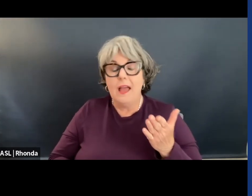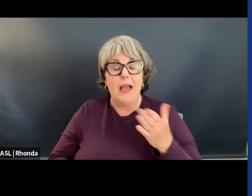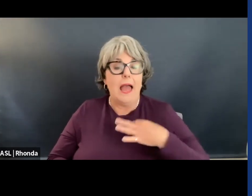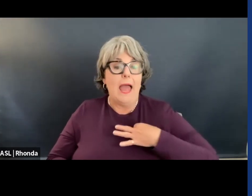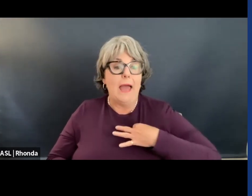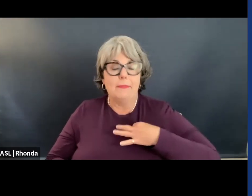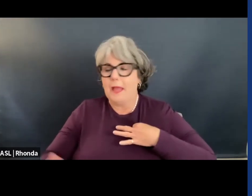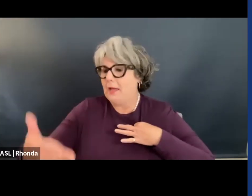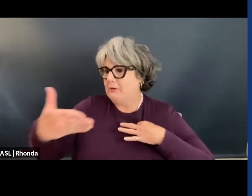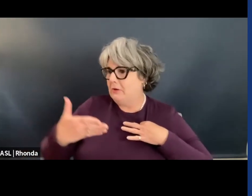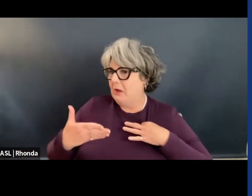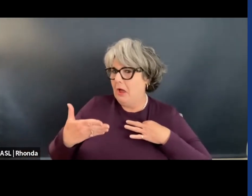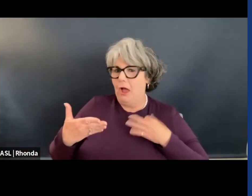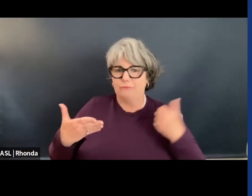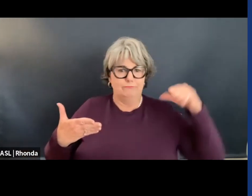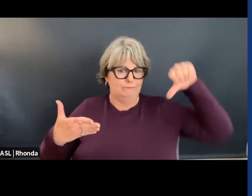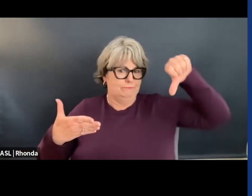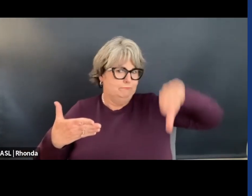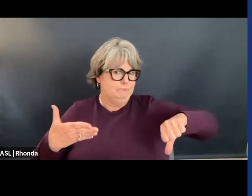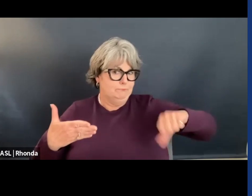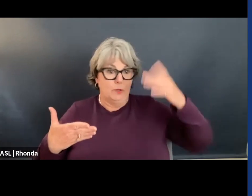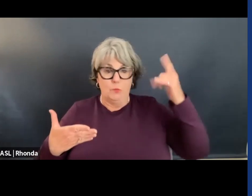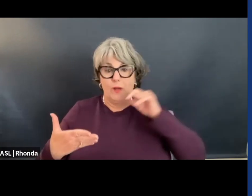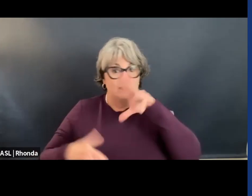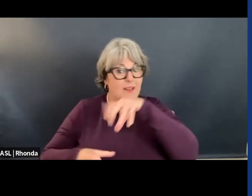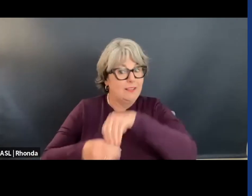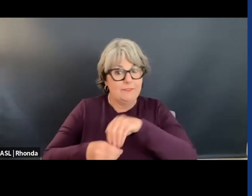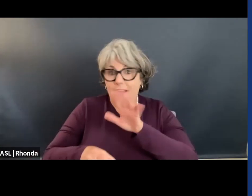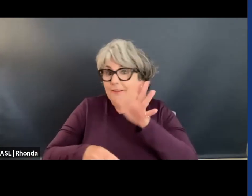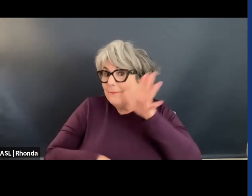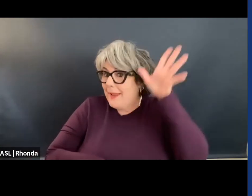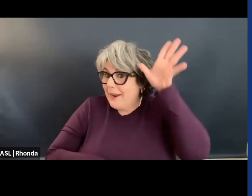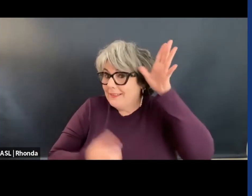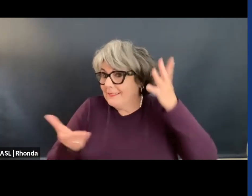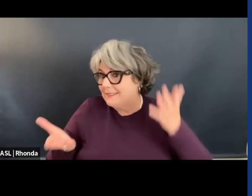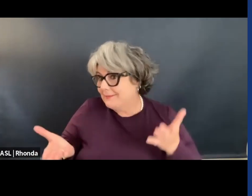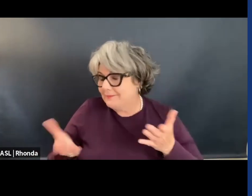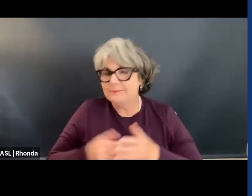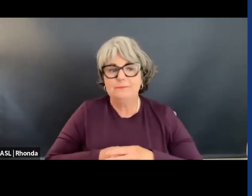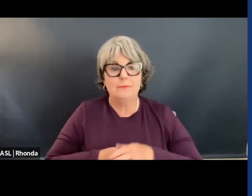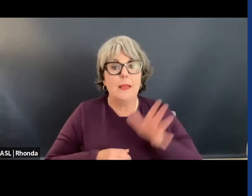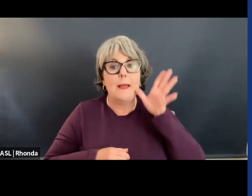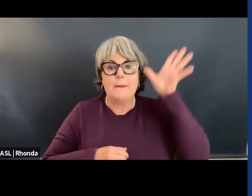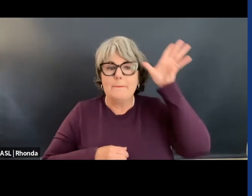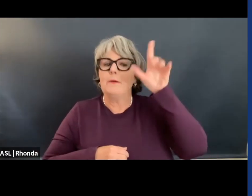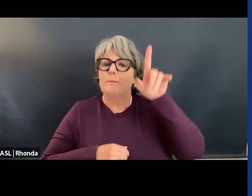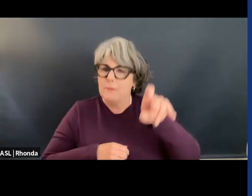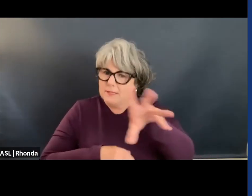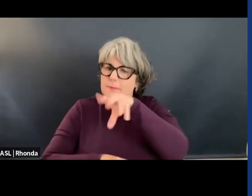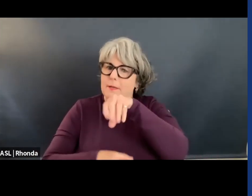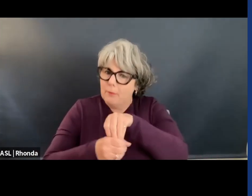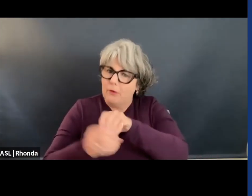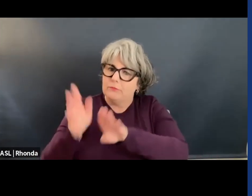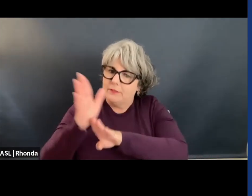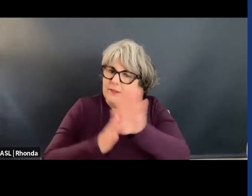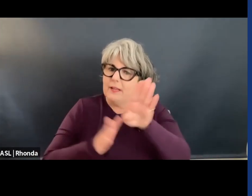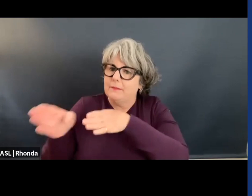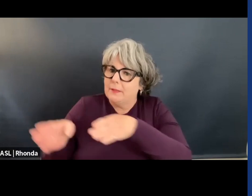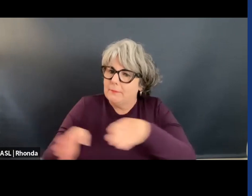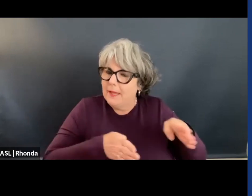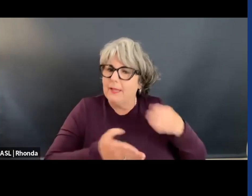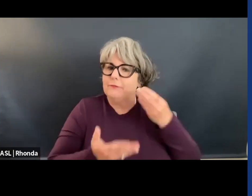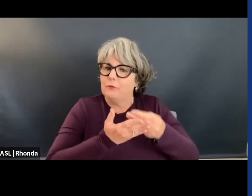from different states because they didn't involve parents enough. The parents had to be a part of the development of plans.